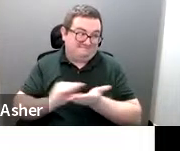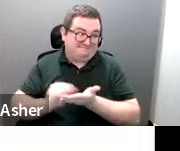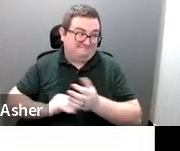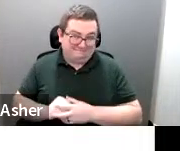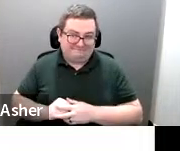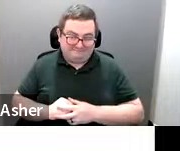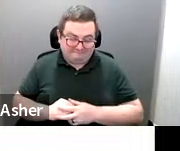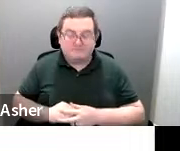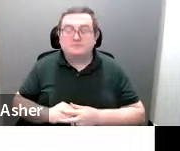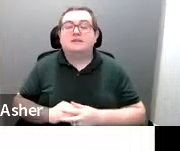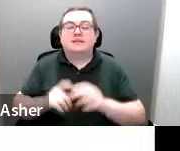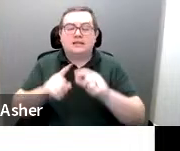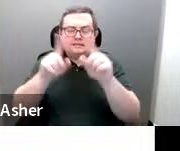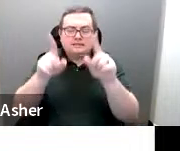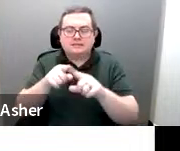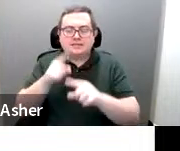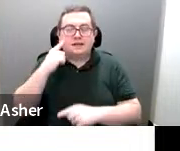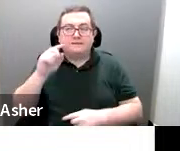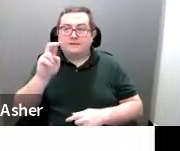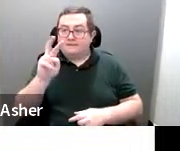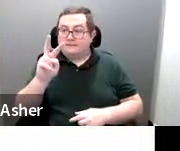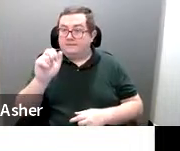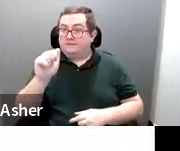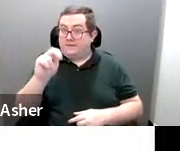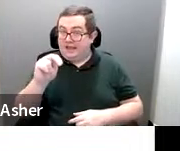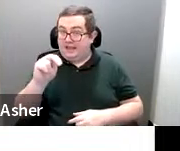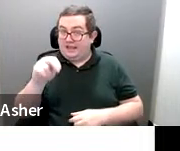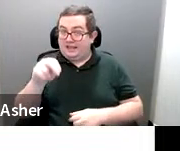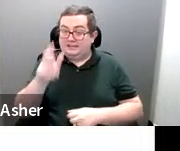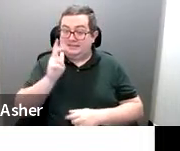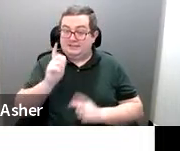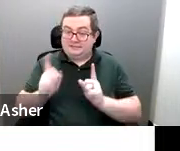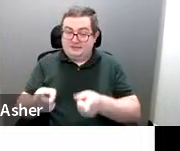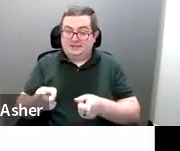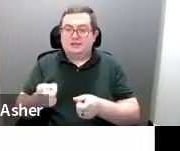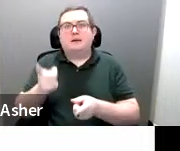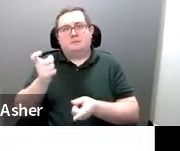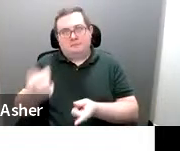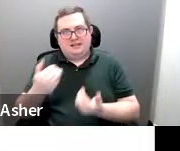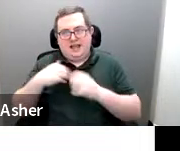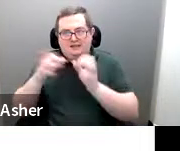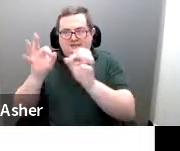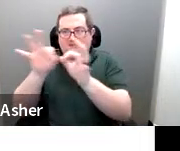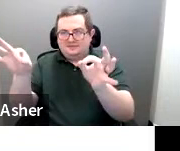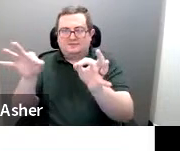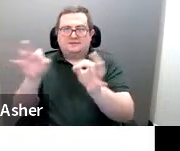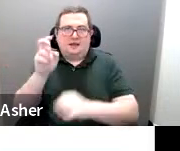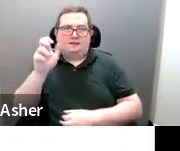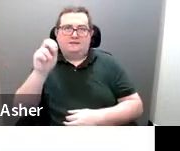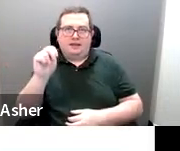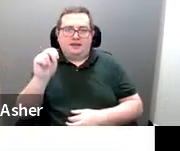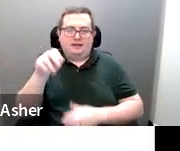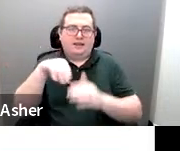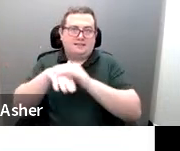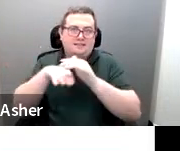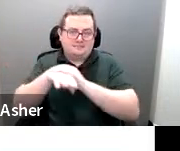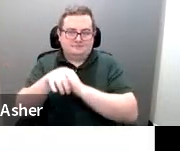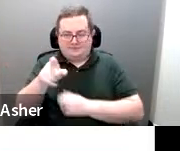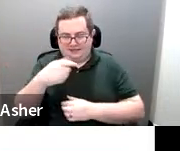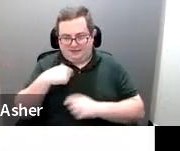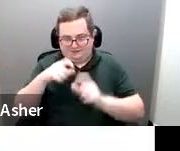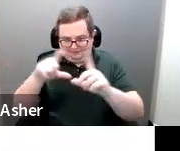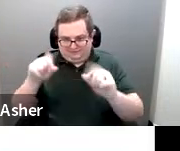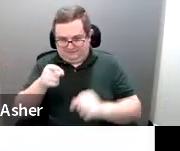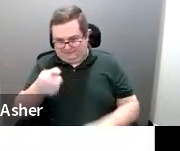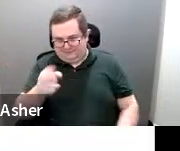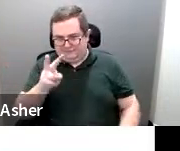Signs that are identifying van spaces must include the term van accessible. So if it is a van space, it needs to have this van accessible